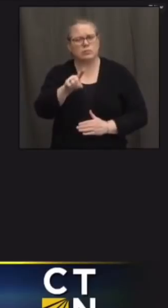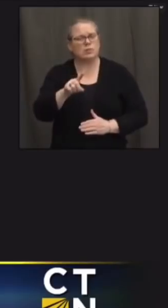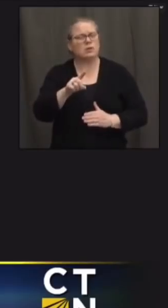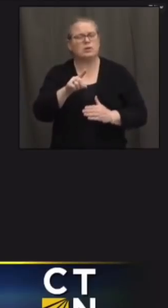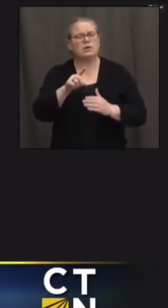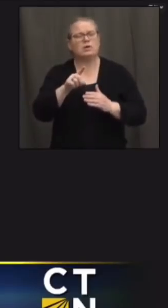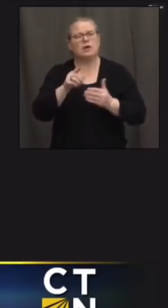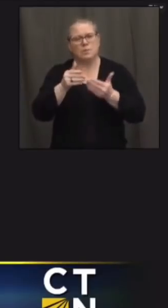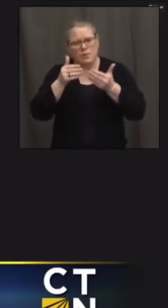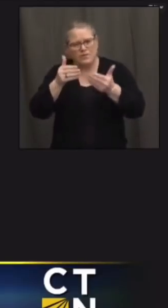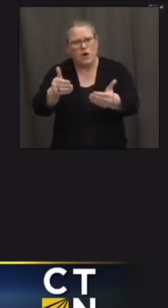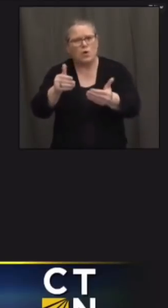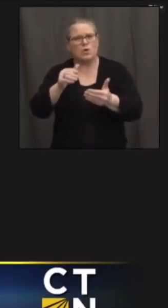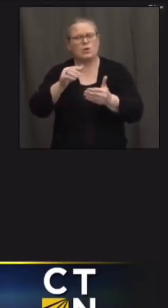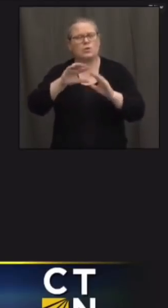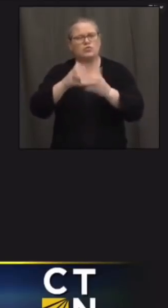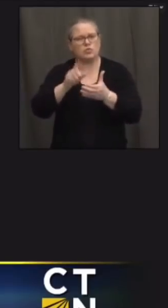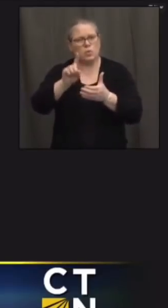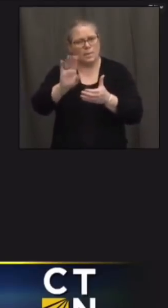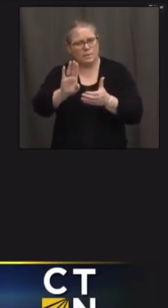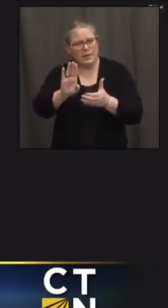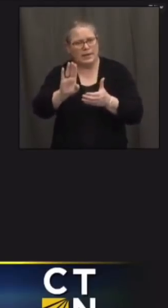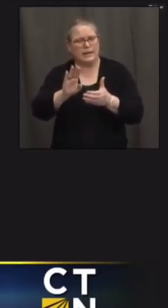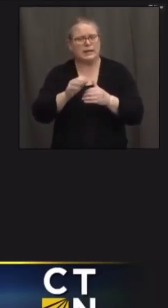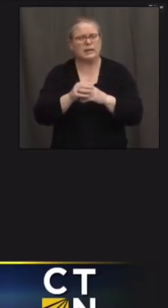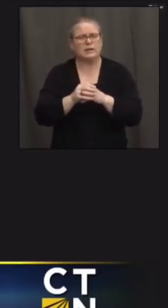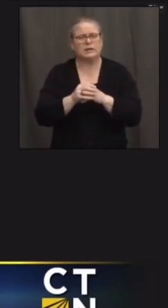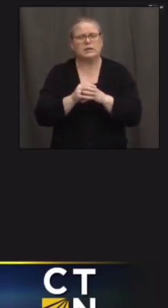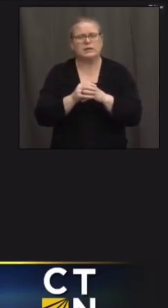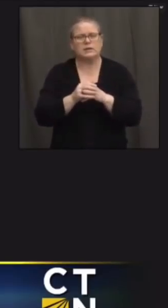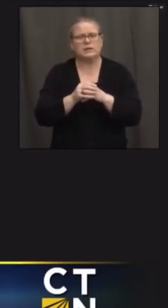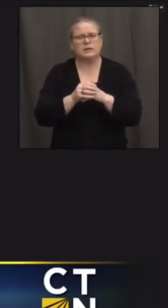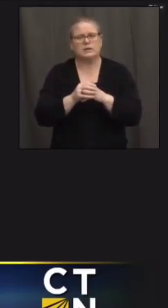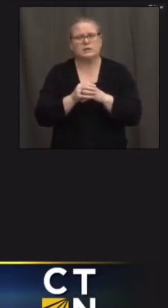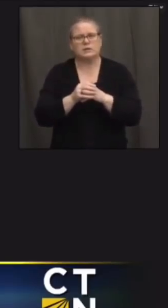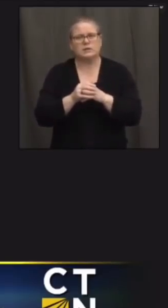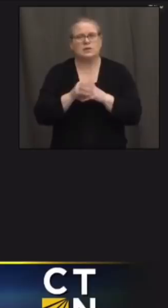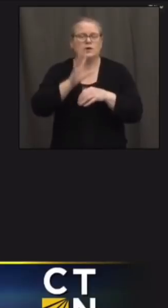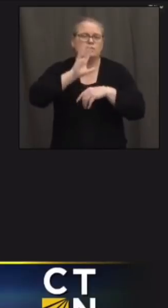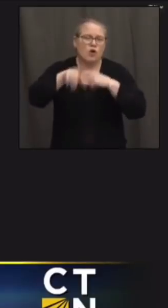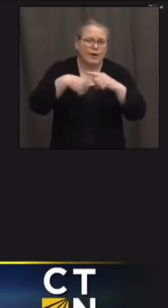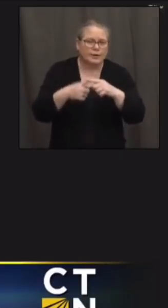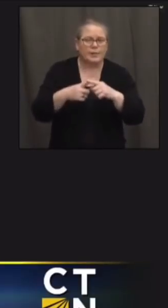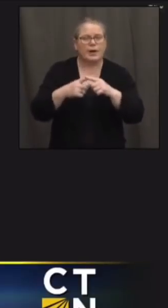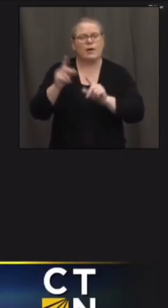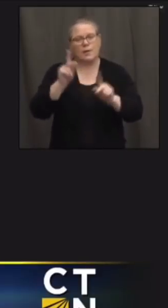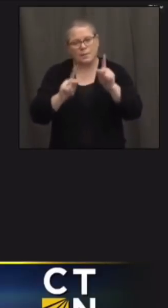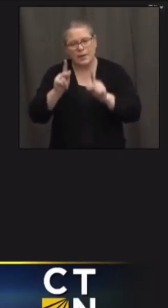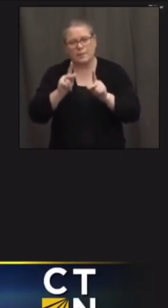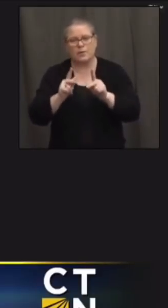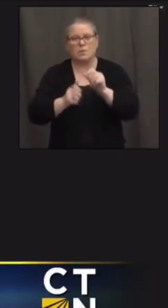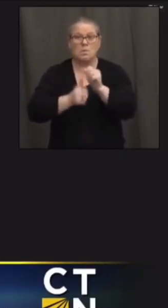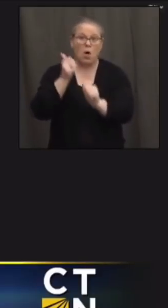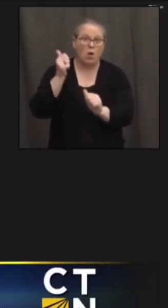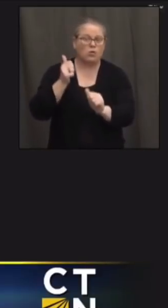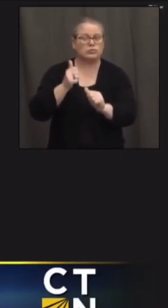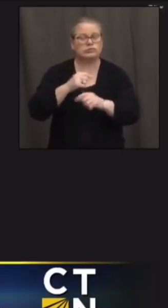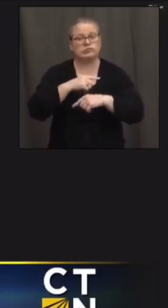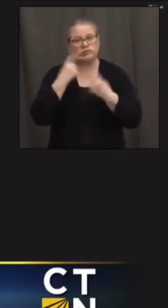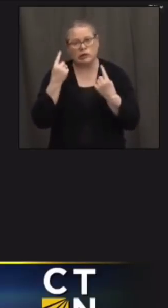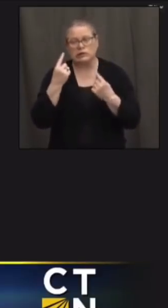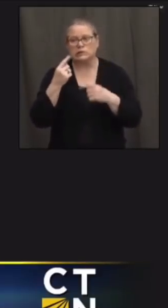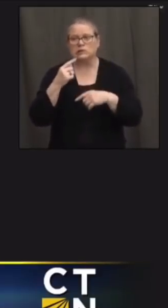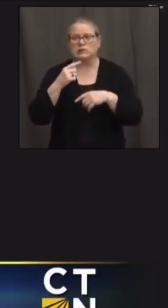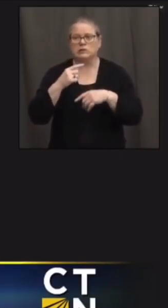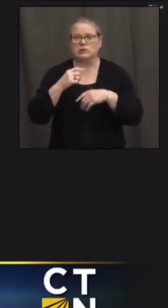1b you know you you've talked about how uh you know there's going to be a prioritization of people who are the most at risk for severe illness and